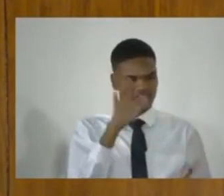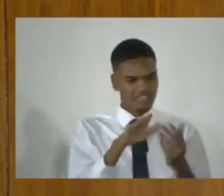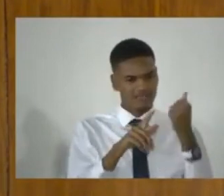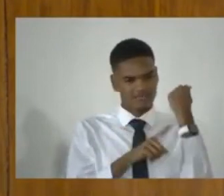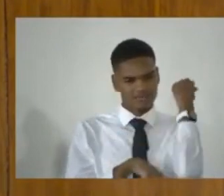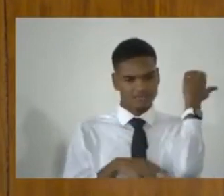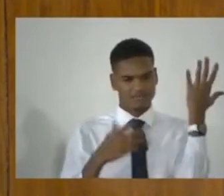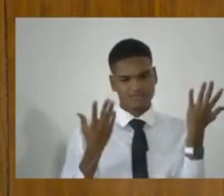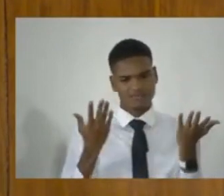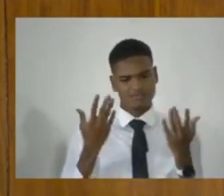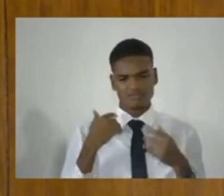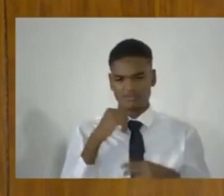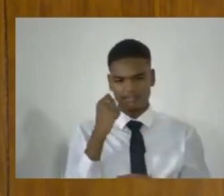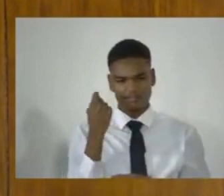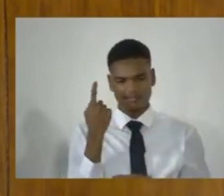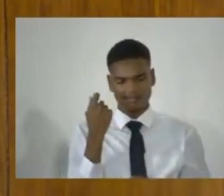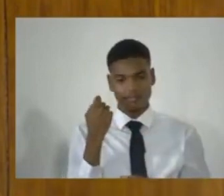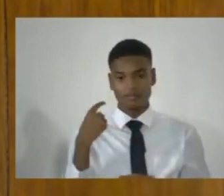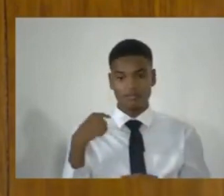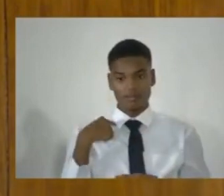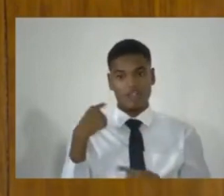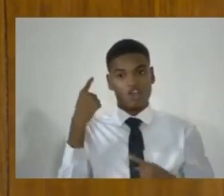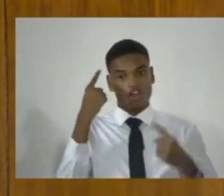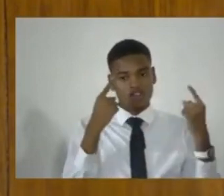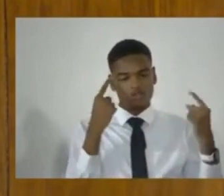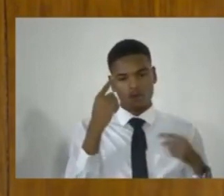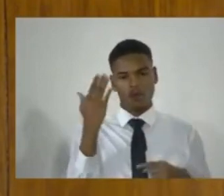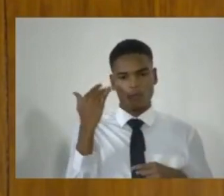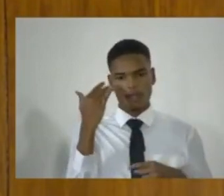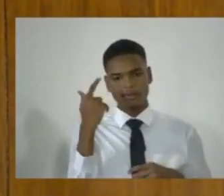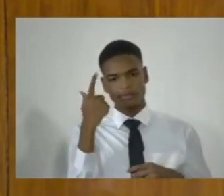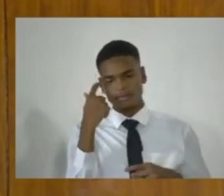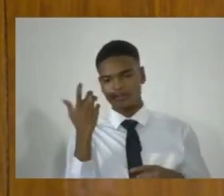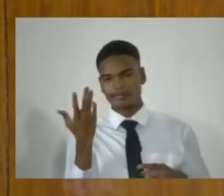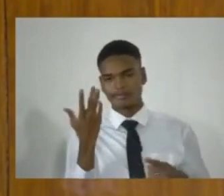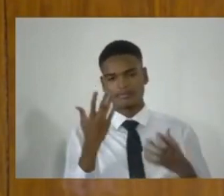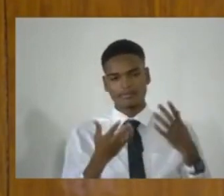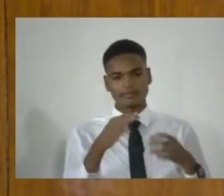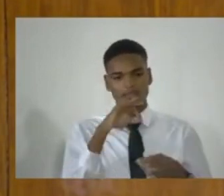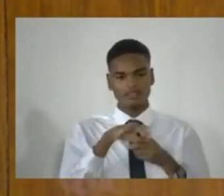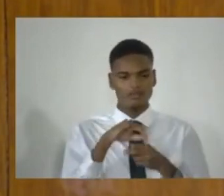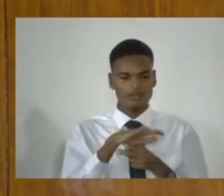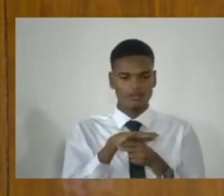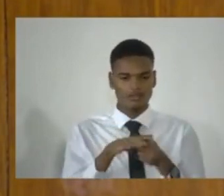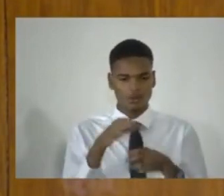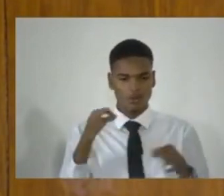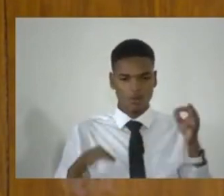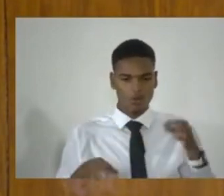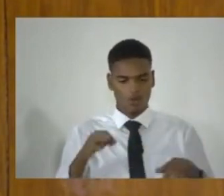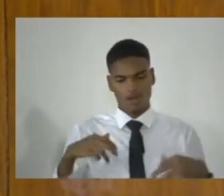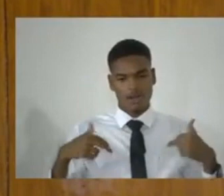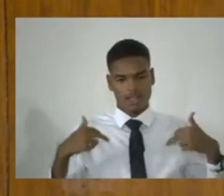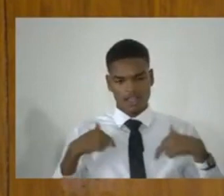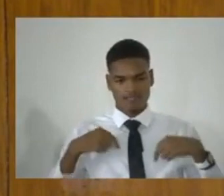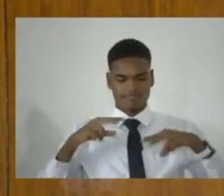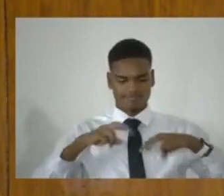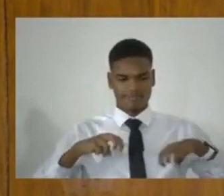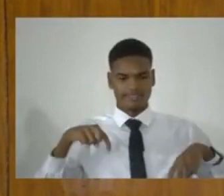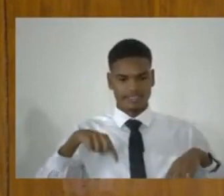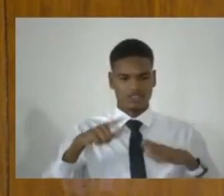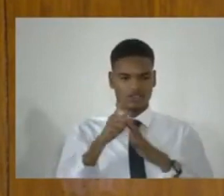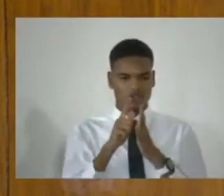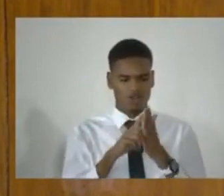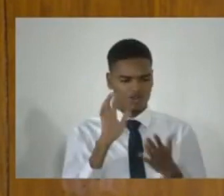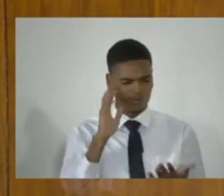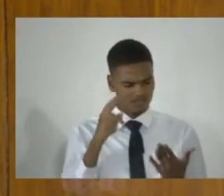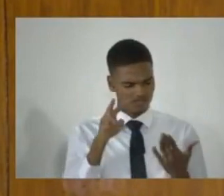And I'm concerned about this because a constitutional court assessing this legislation is going to look